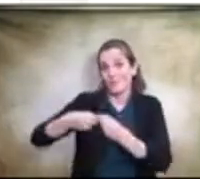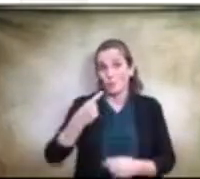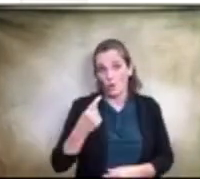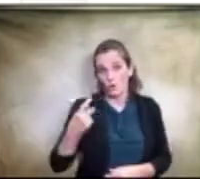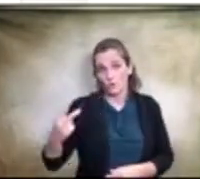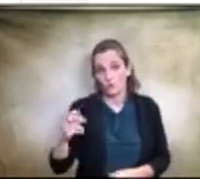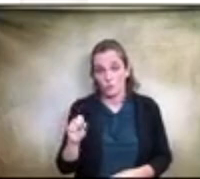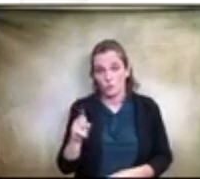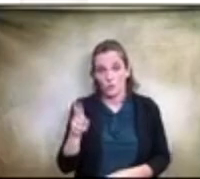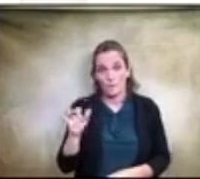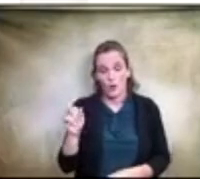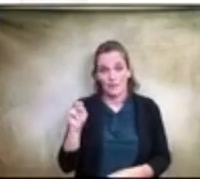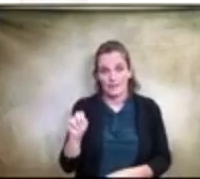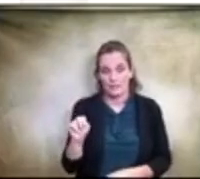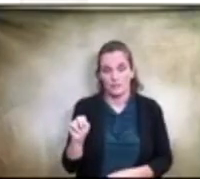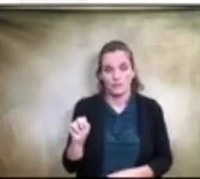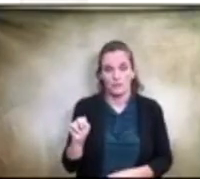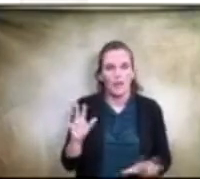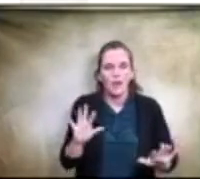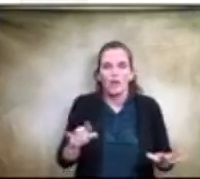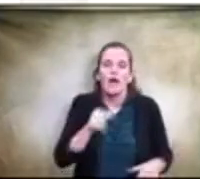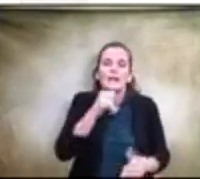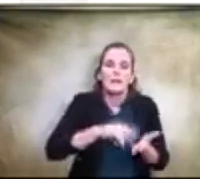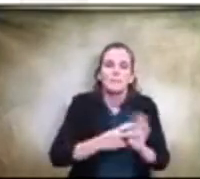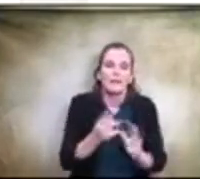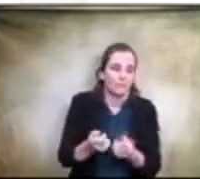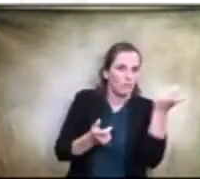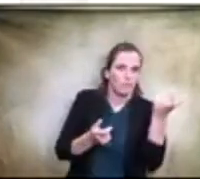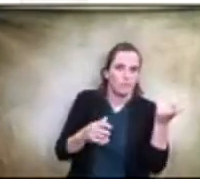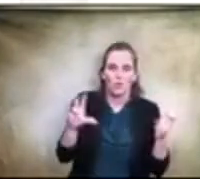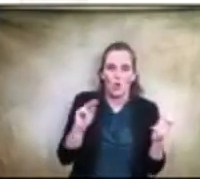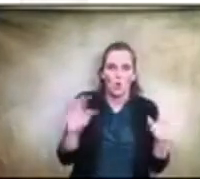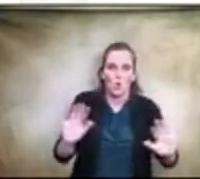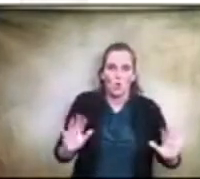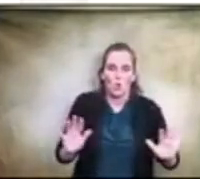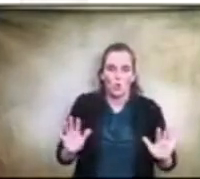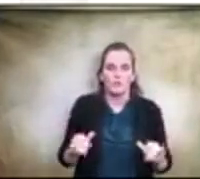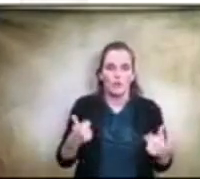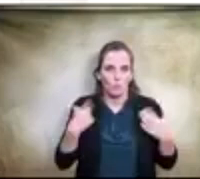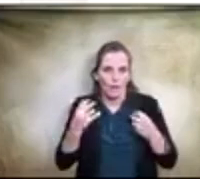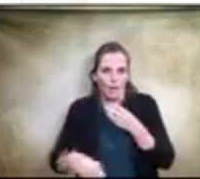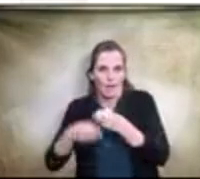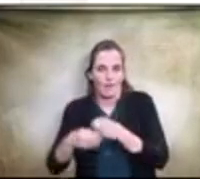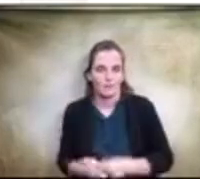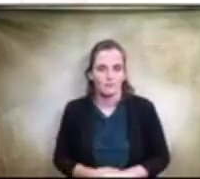i didn't want to take anything else i didn't want to take anything out i just i